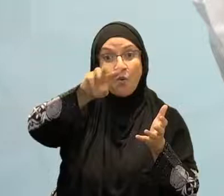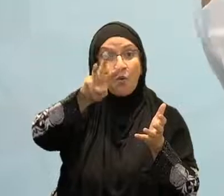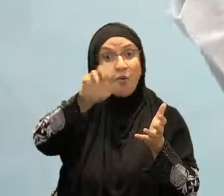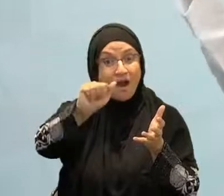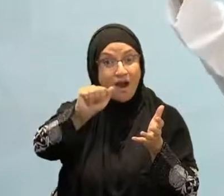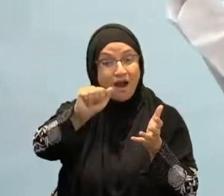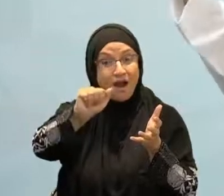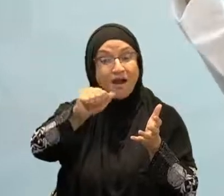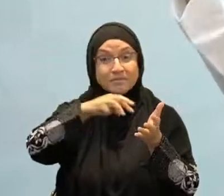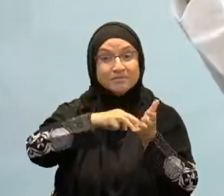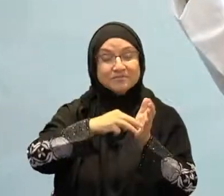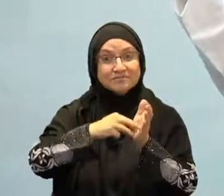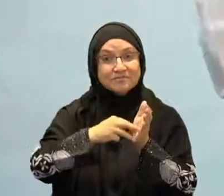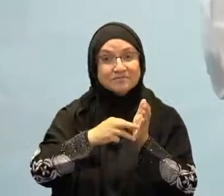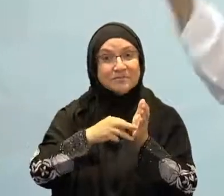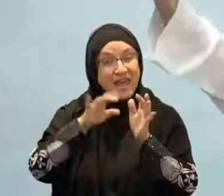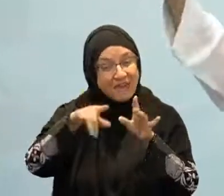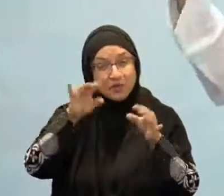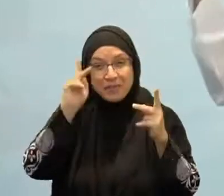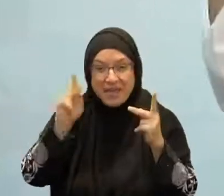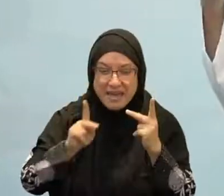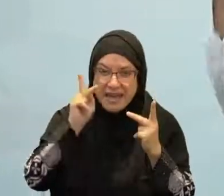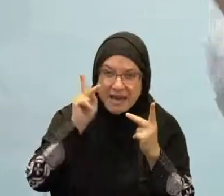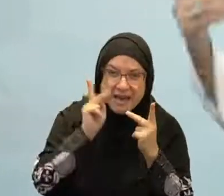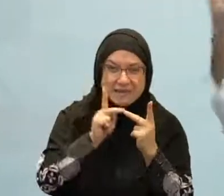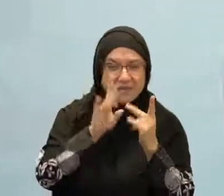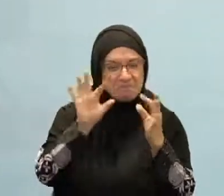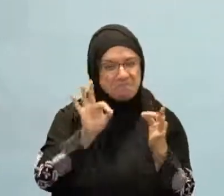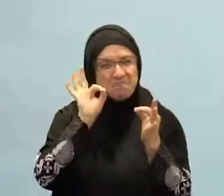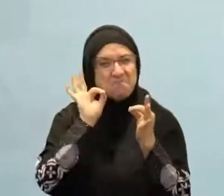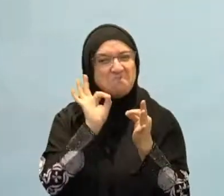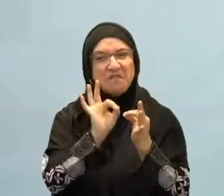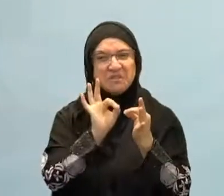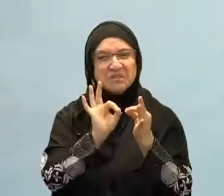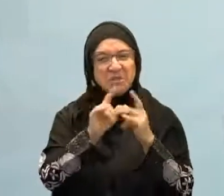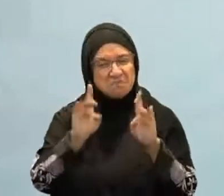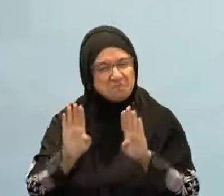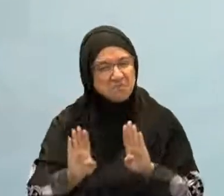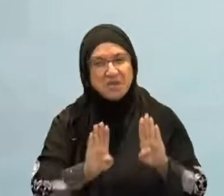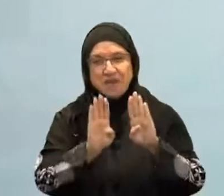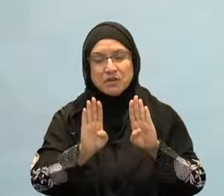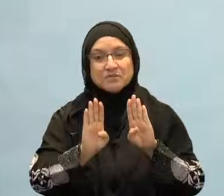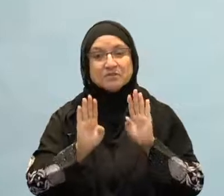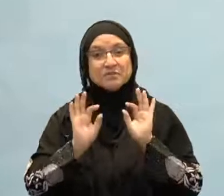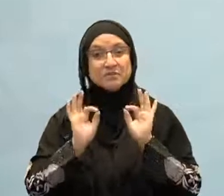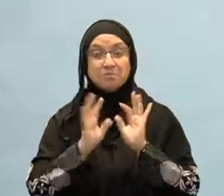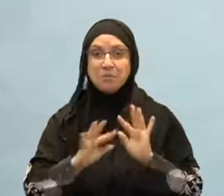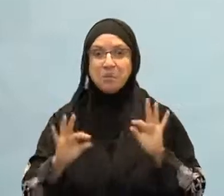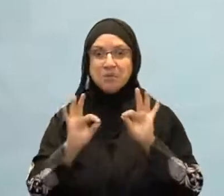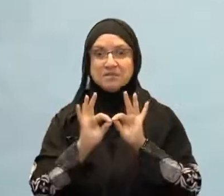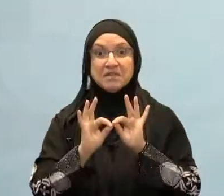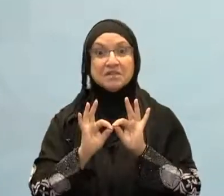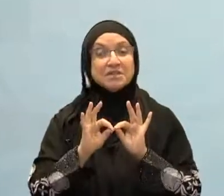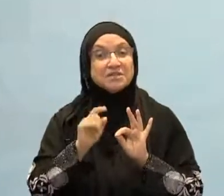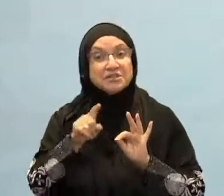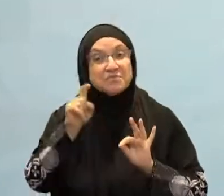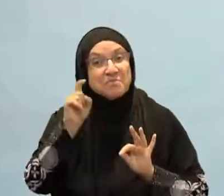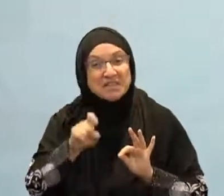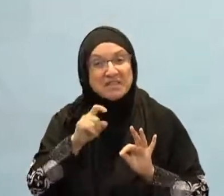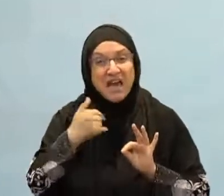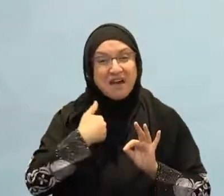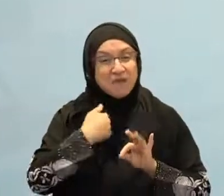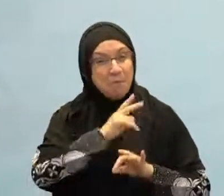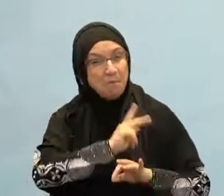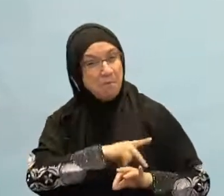personal connection with Allah. Ihsan does not come except through personalizing that connection with Allah subhanahu wa ta'ala.